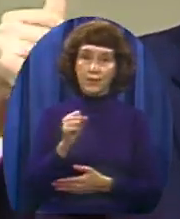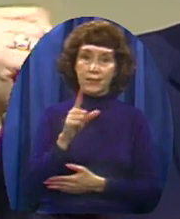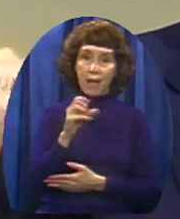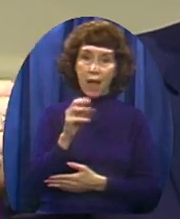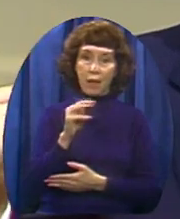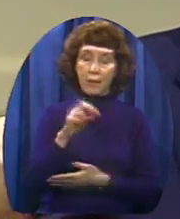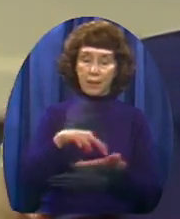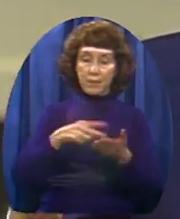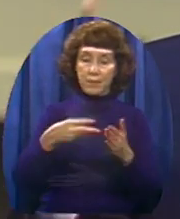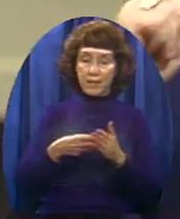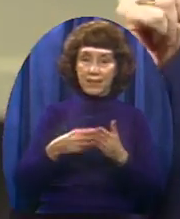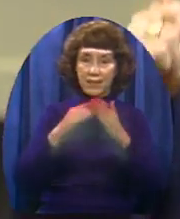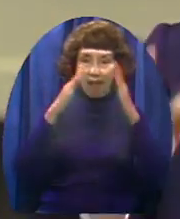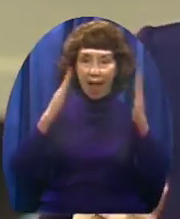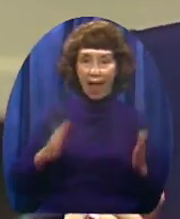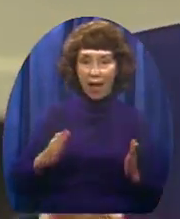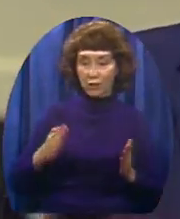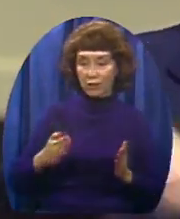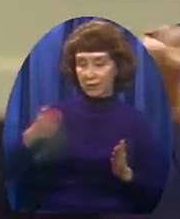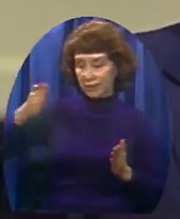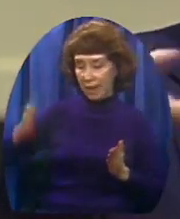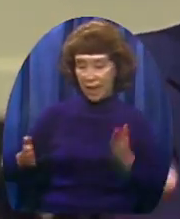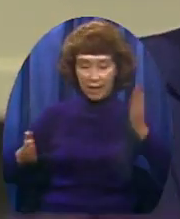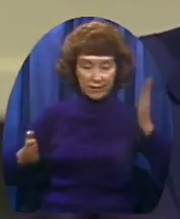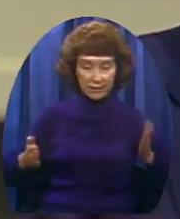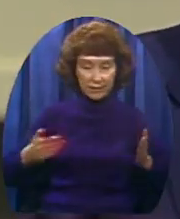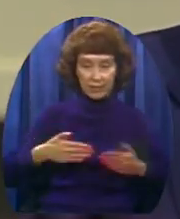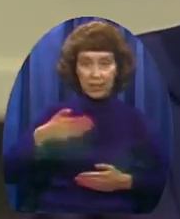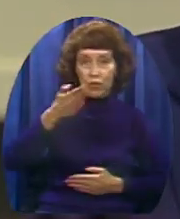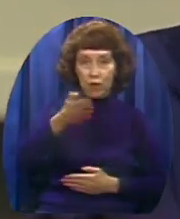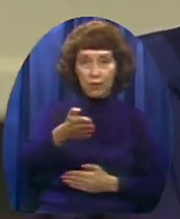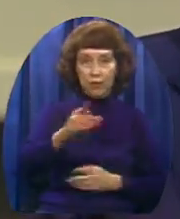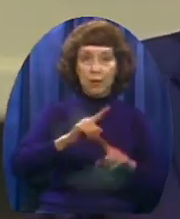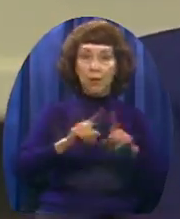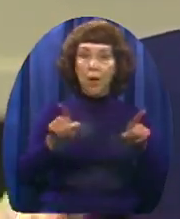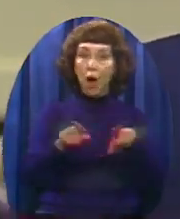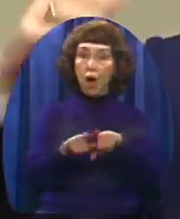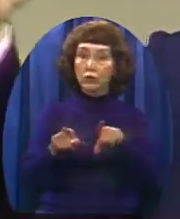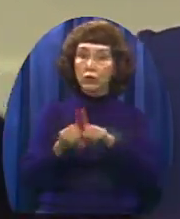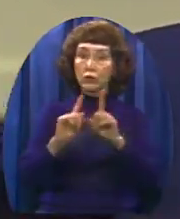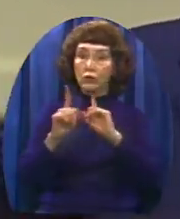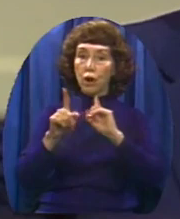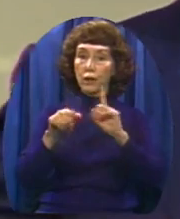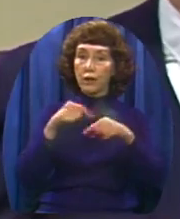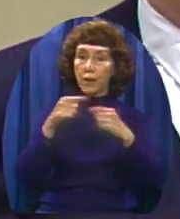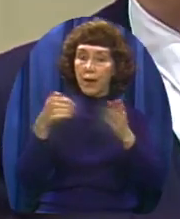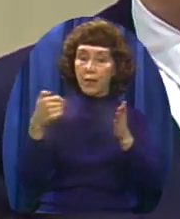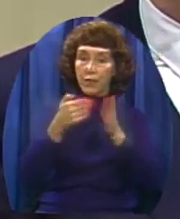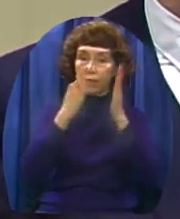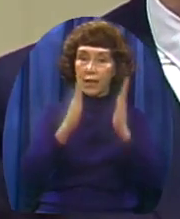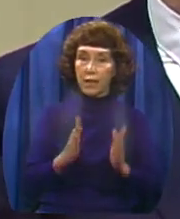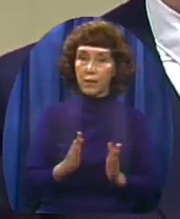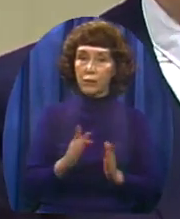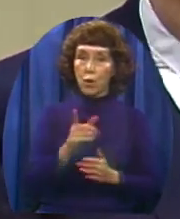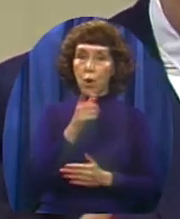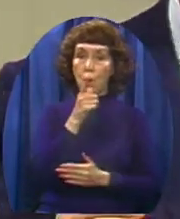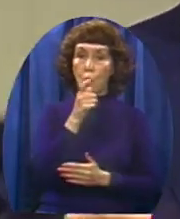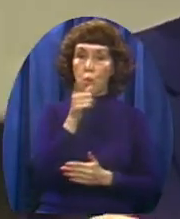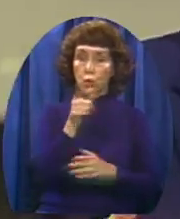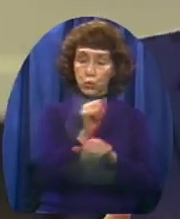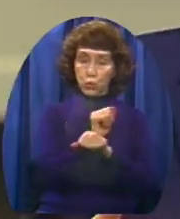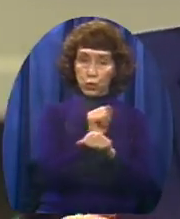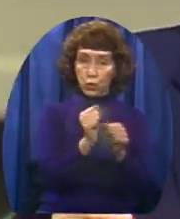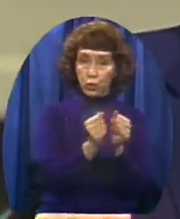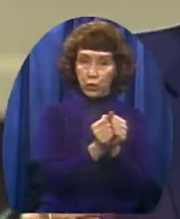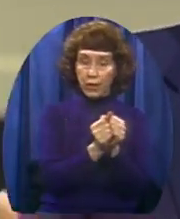across the street and behind you He's also talking about those neighbors with whom you work Or with whom you attend school Or with